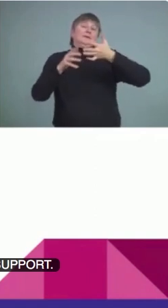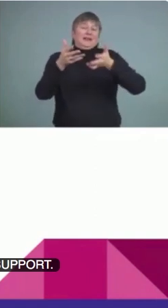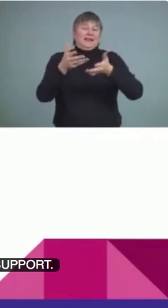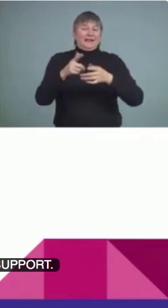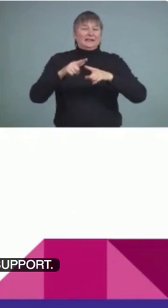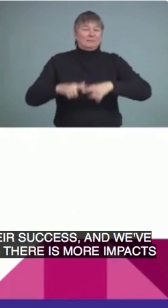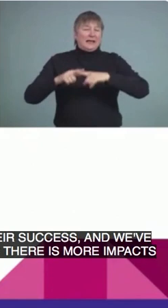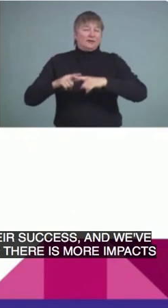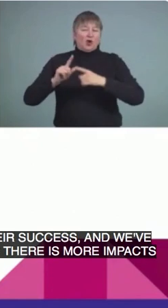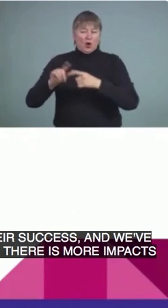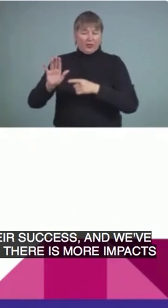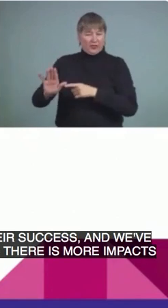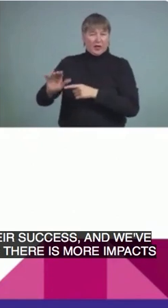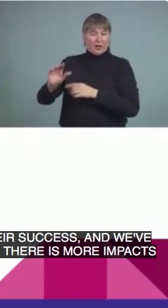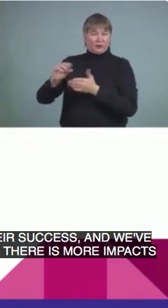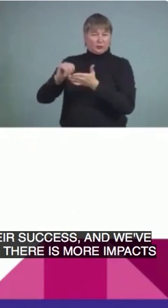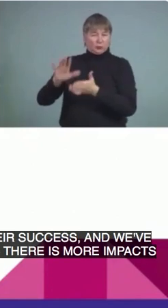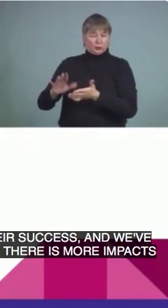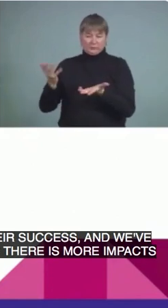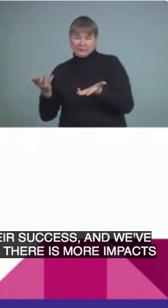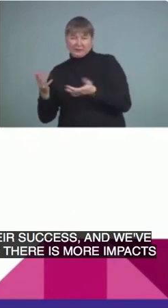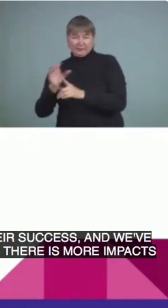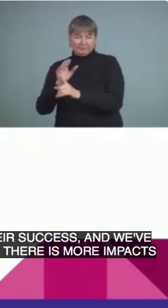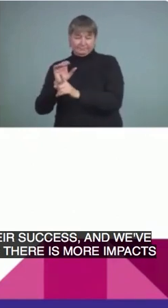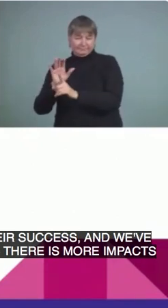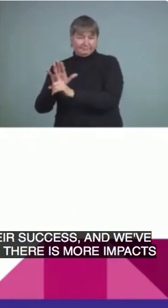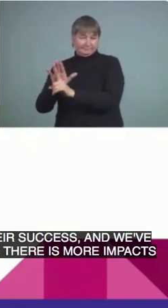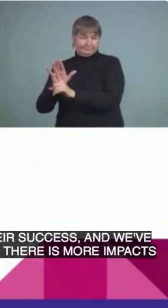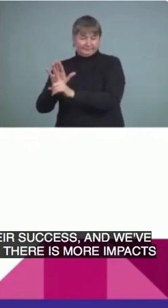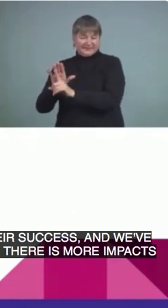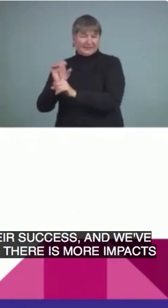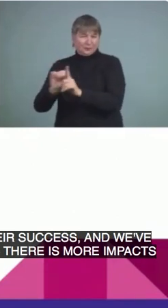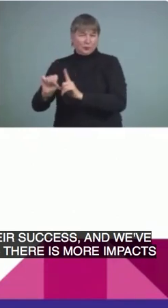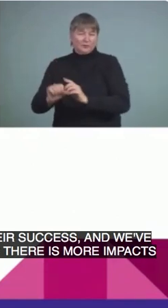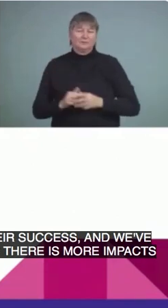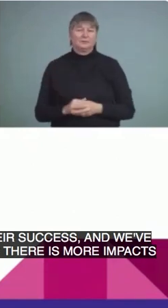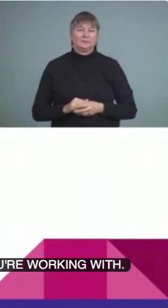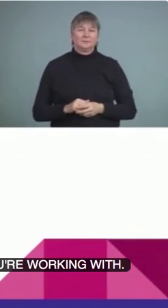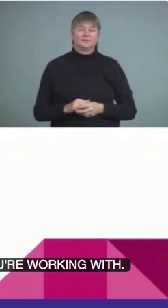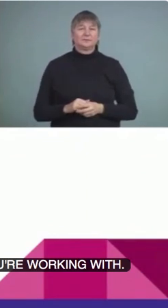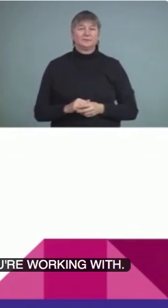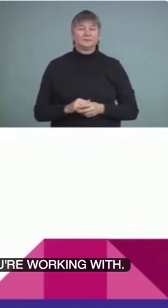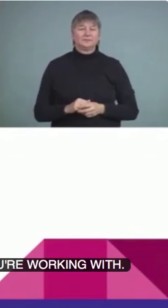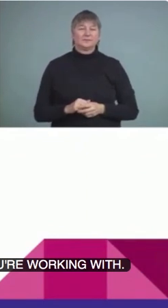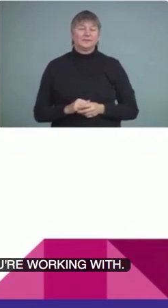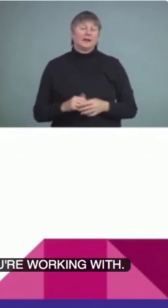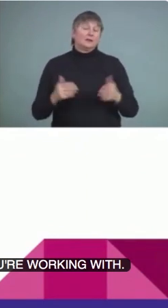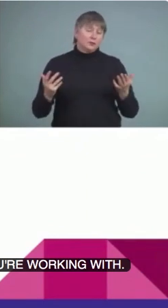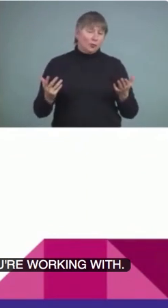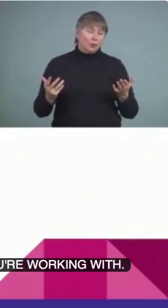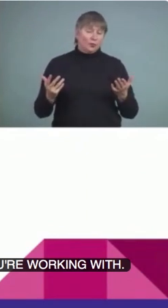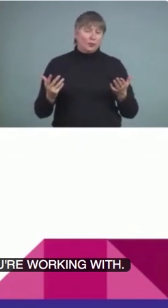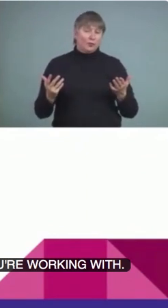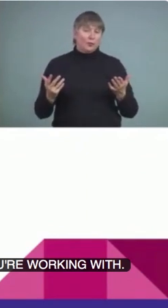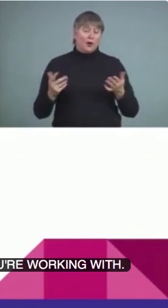of the student or students that you're working with. And what you may notice when we talk